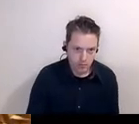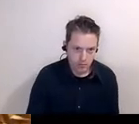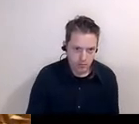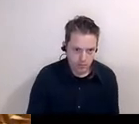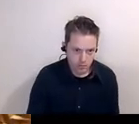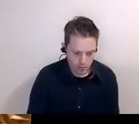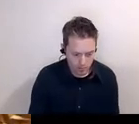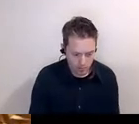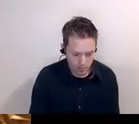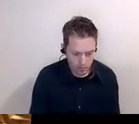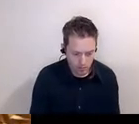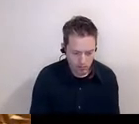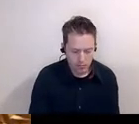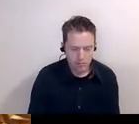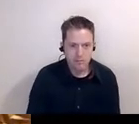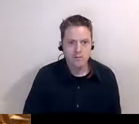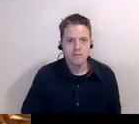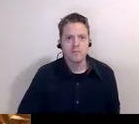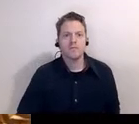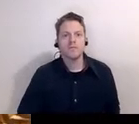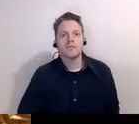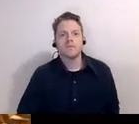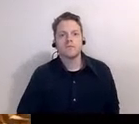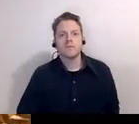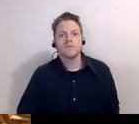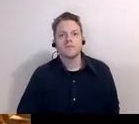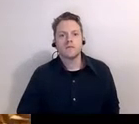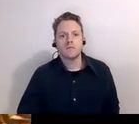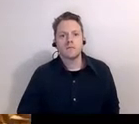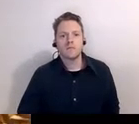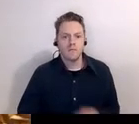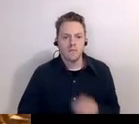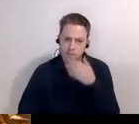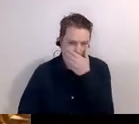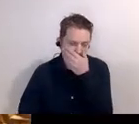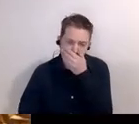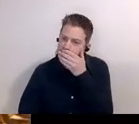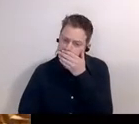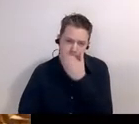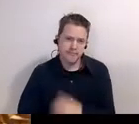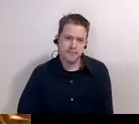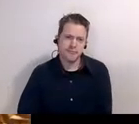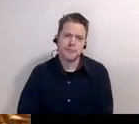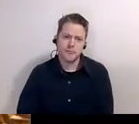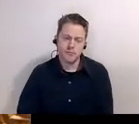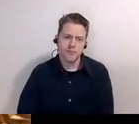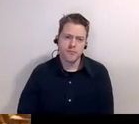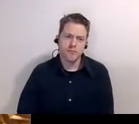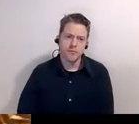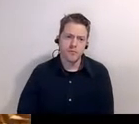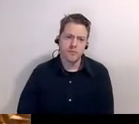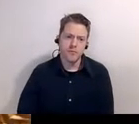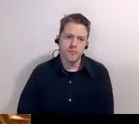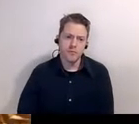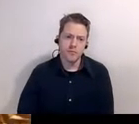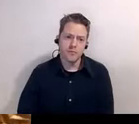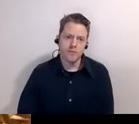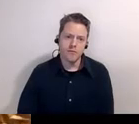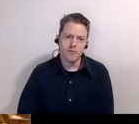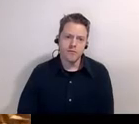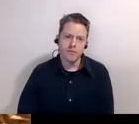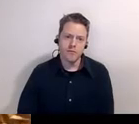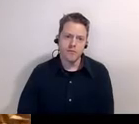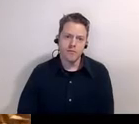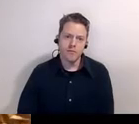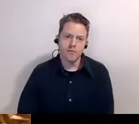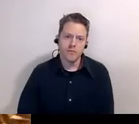training to protect our country uh in world war ii and uh one was private booker t spicely booker